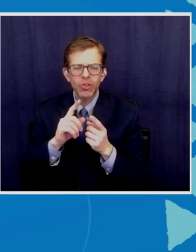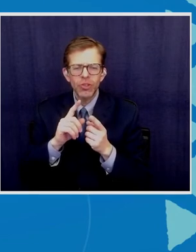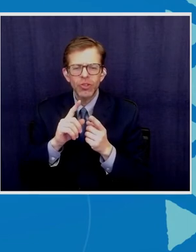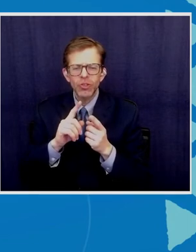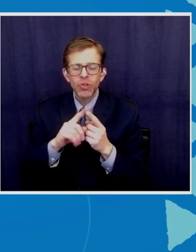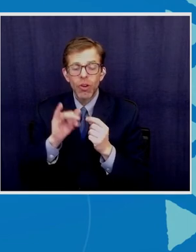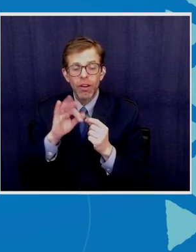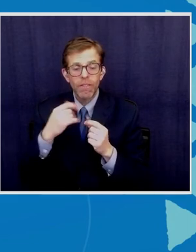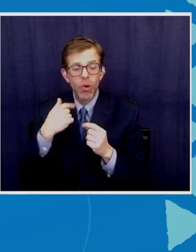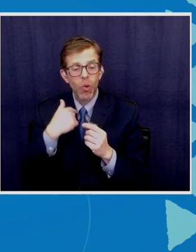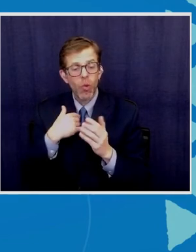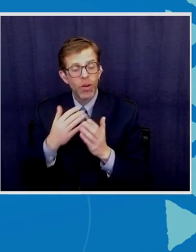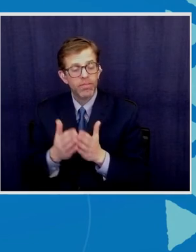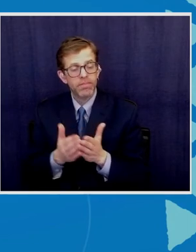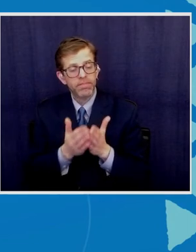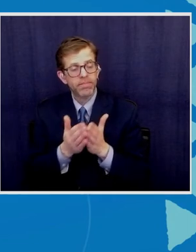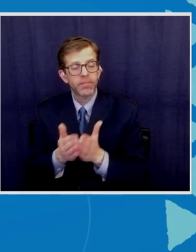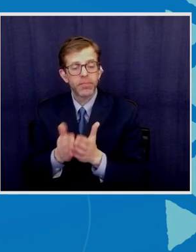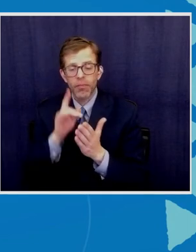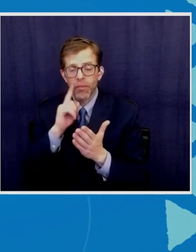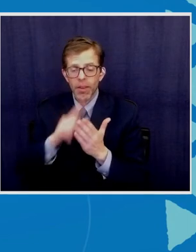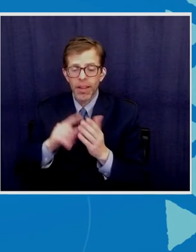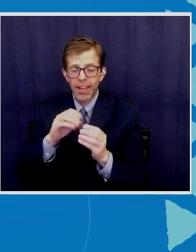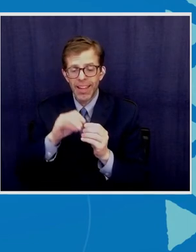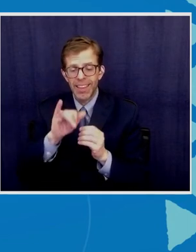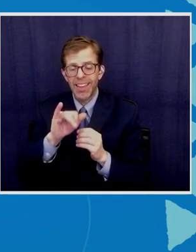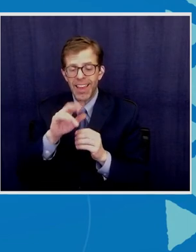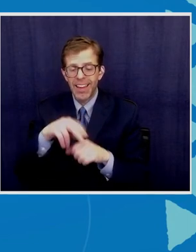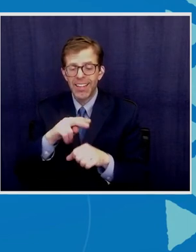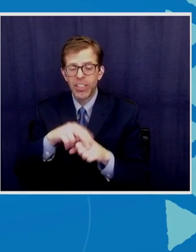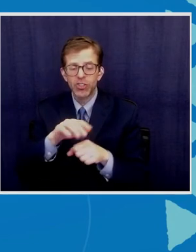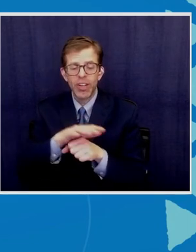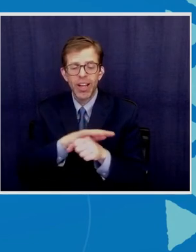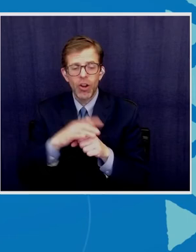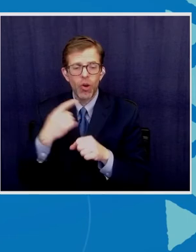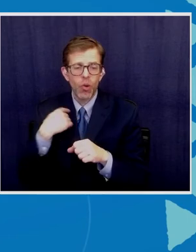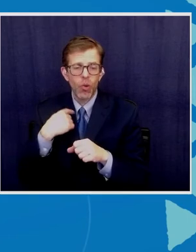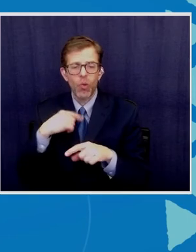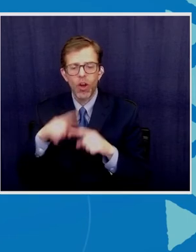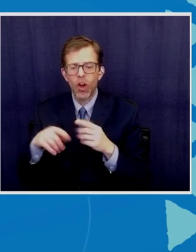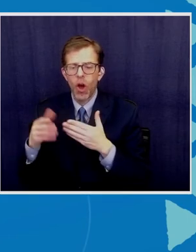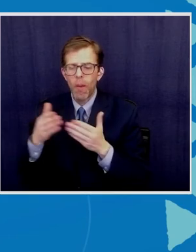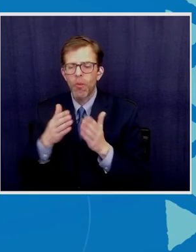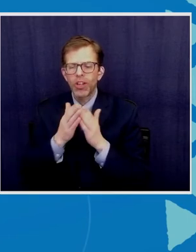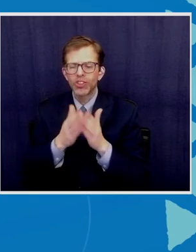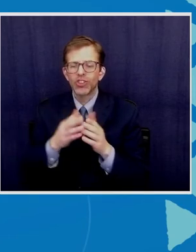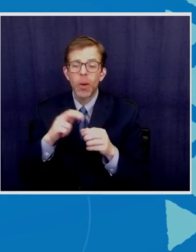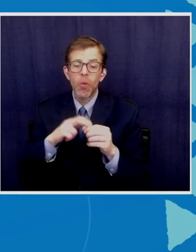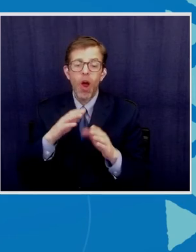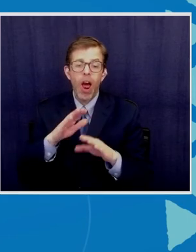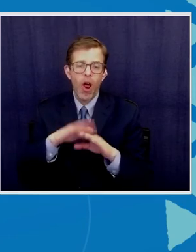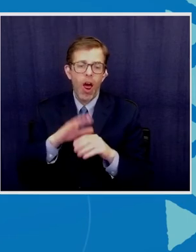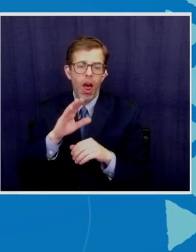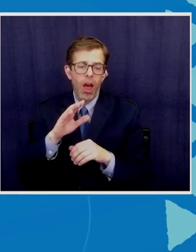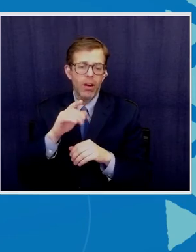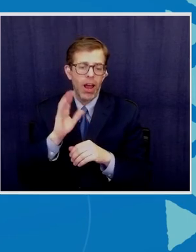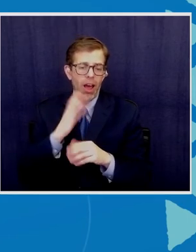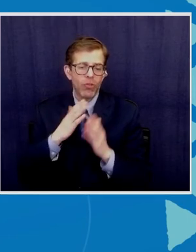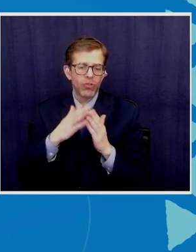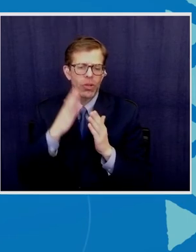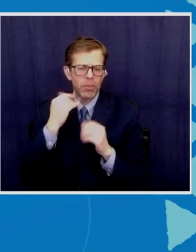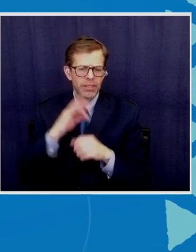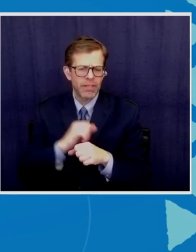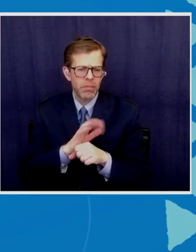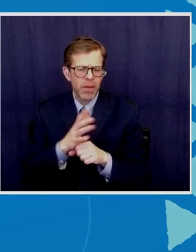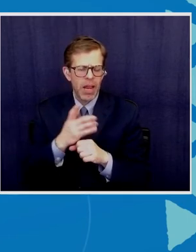patrolling in a nation's EEZ and we could not bring a ship rider on board because of the pandemic how could we at least provide